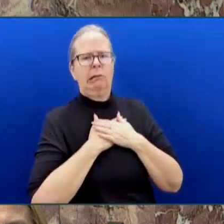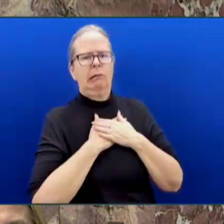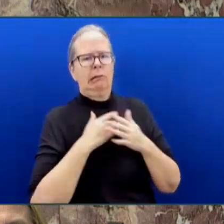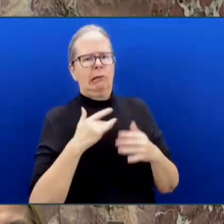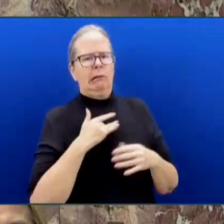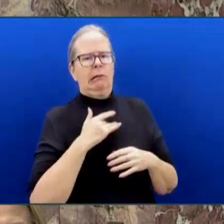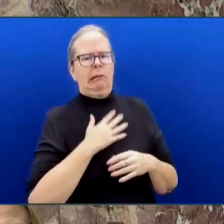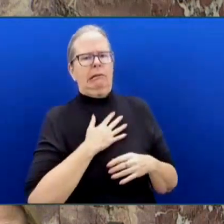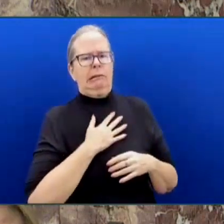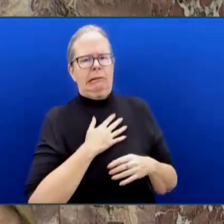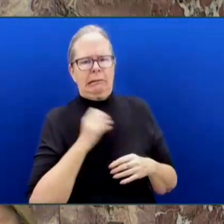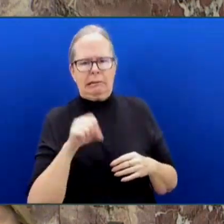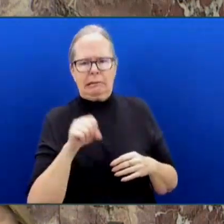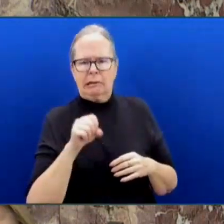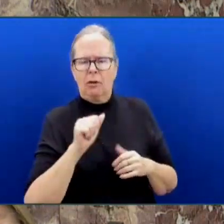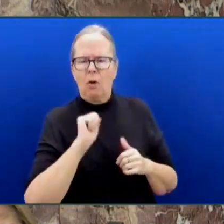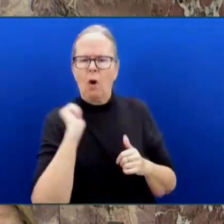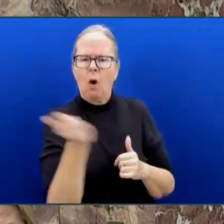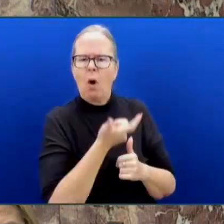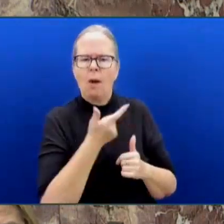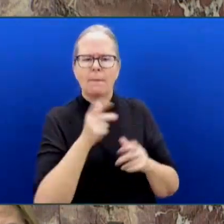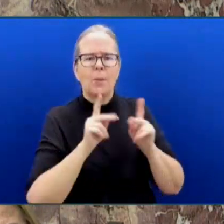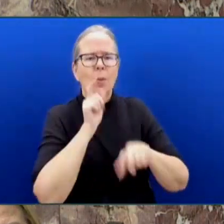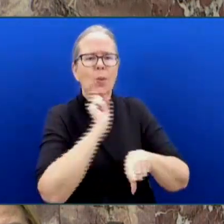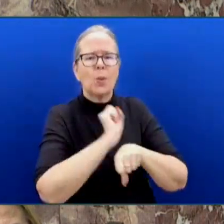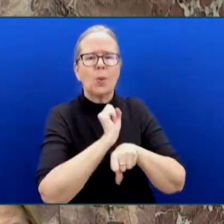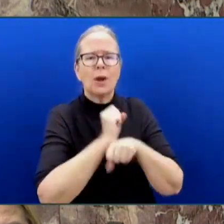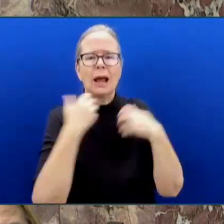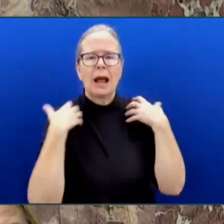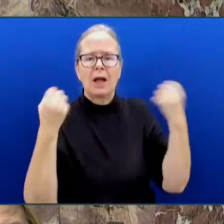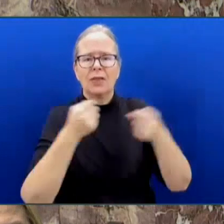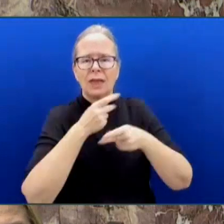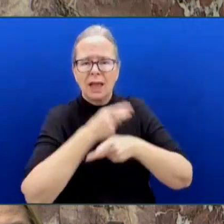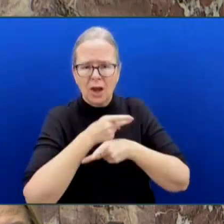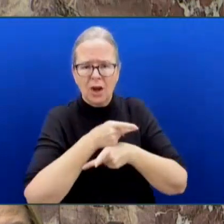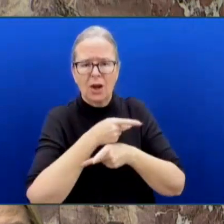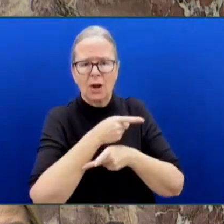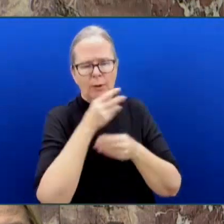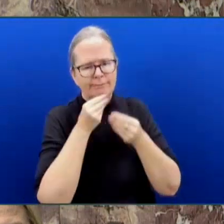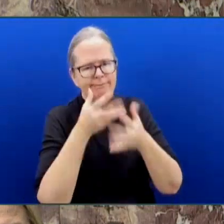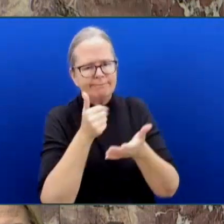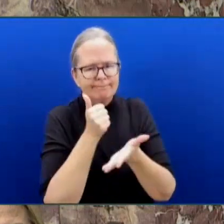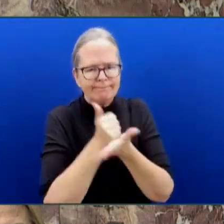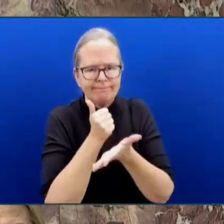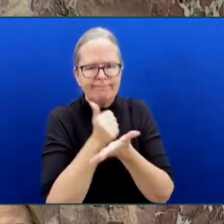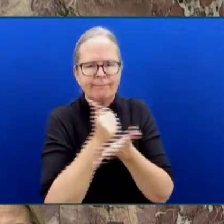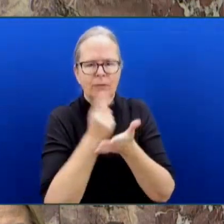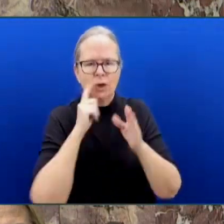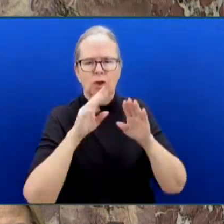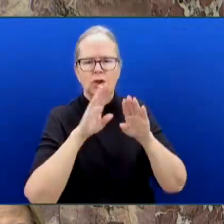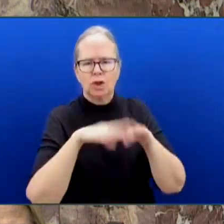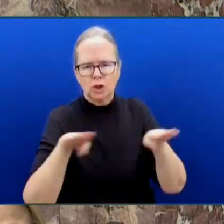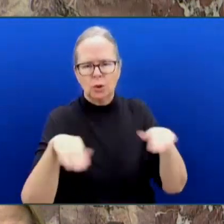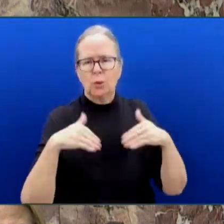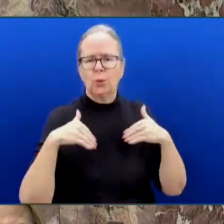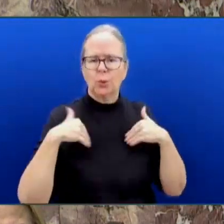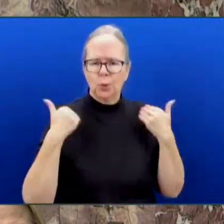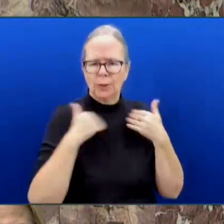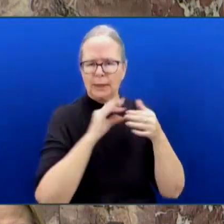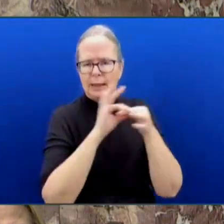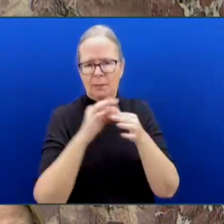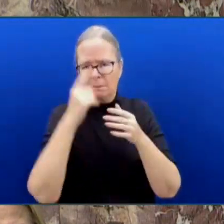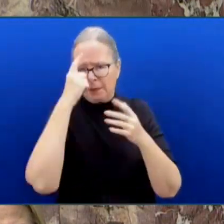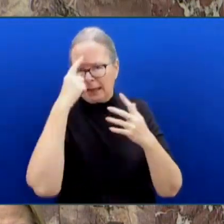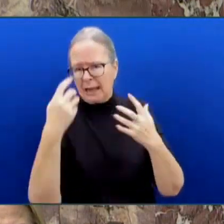care providers, with respect to challenges for children and youth, with respect to mental health and substance use issues in